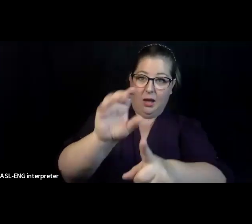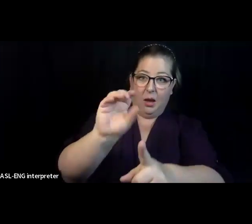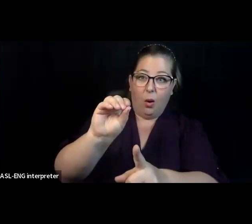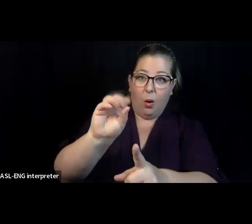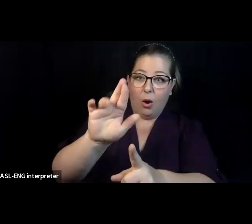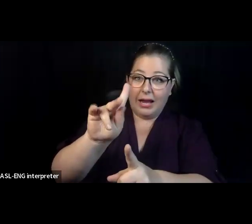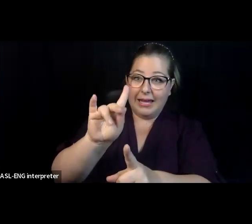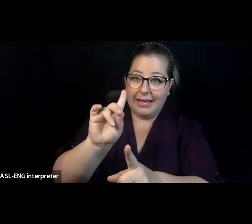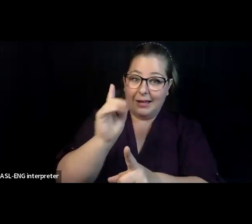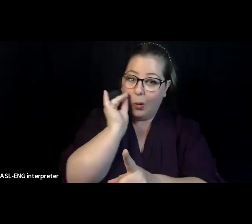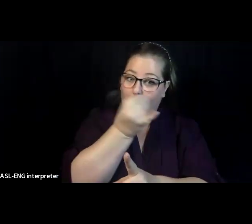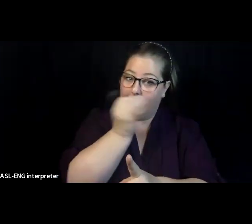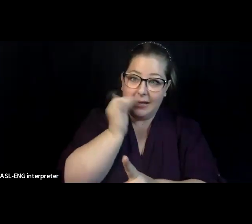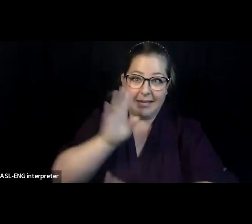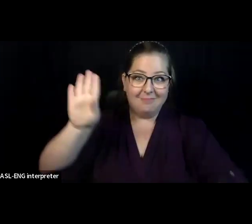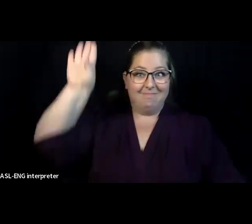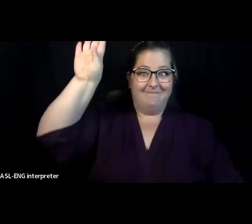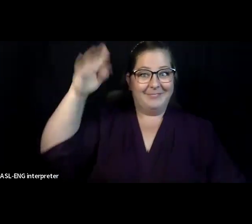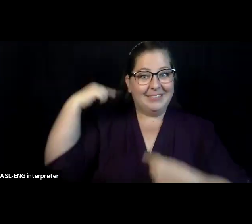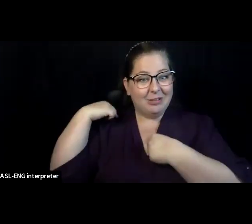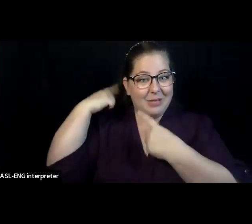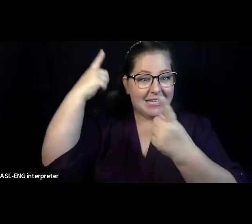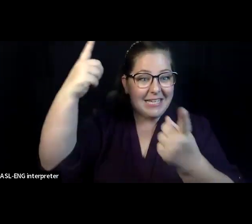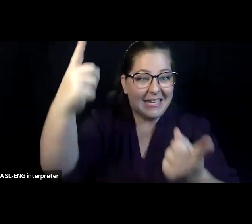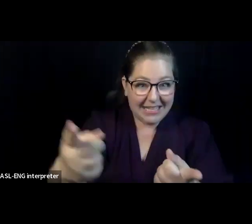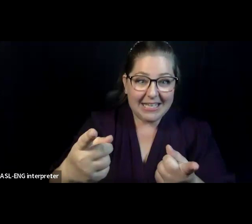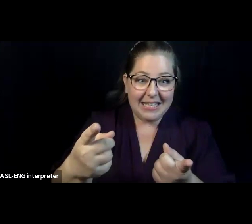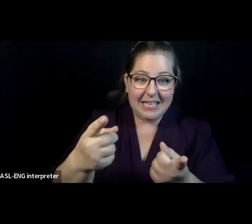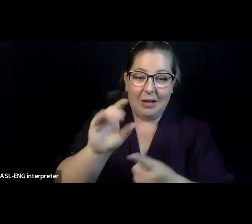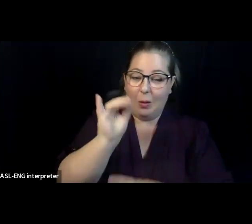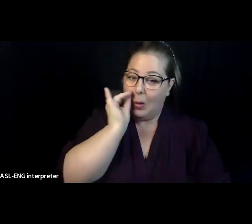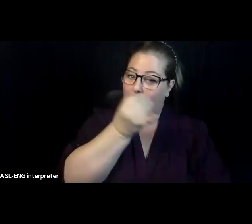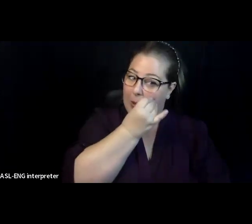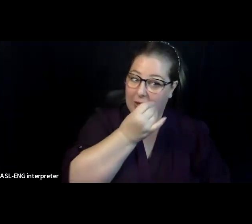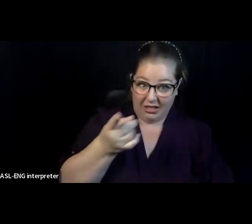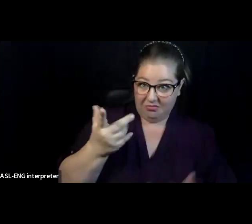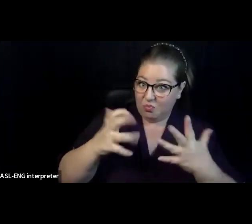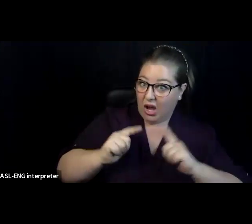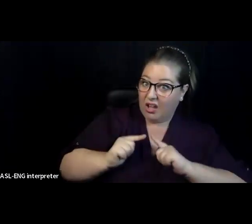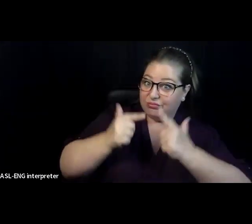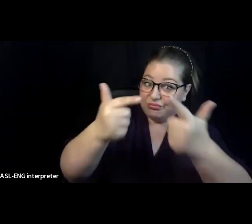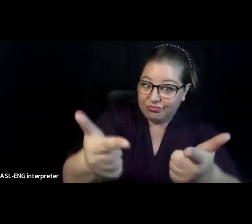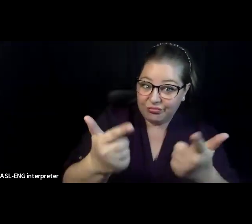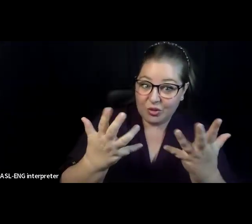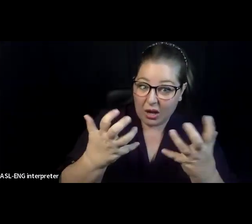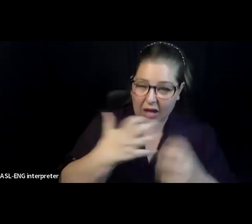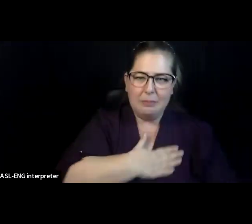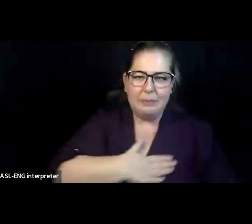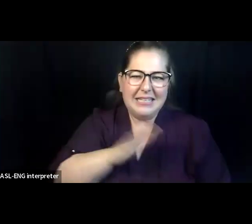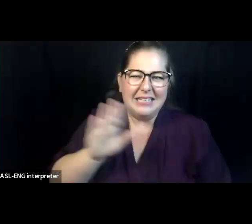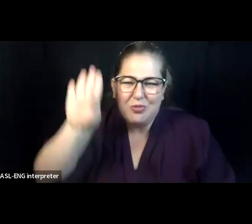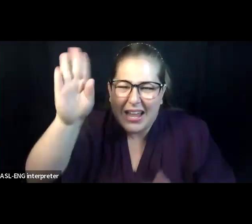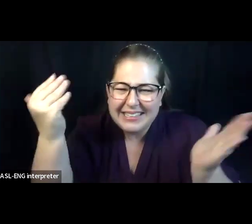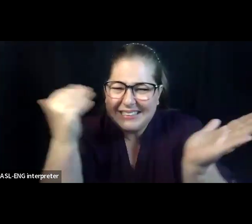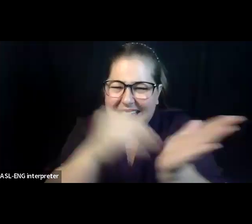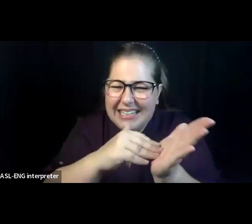So ORCID, if you'd like to talk, please raise your hand again. And I see you, Penny, and I'm going to promote